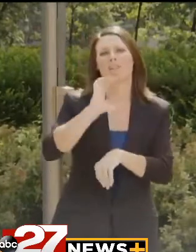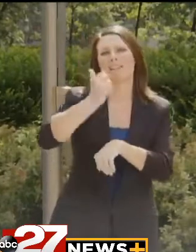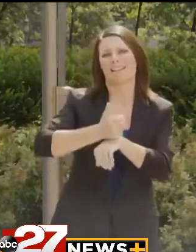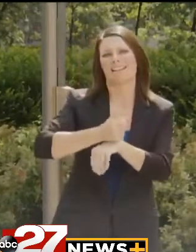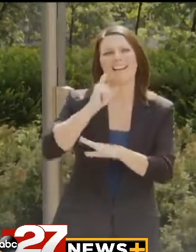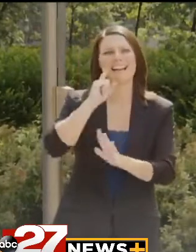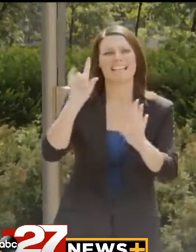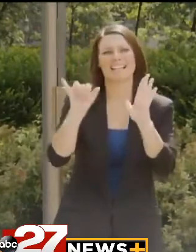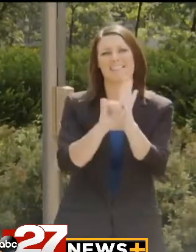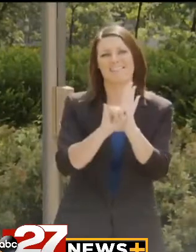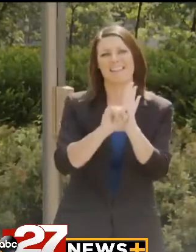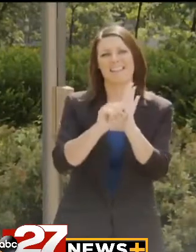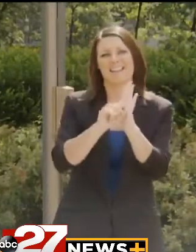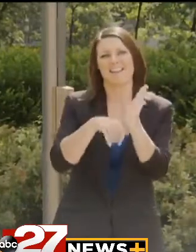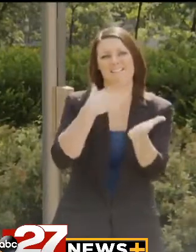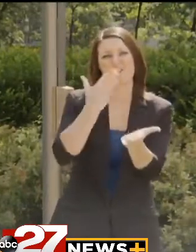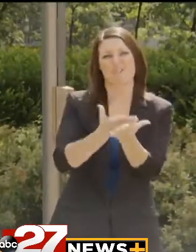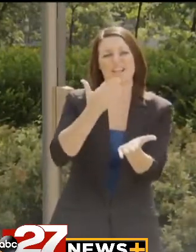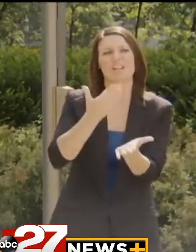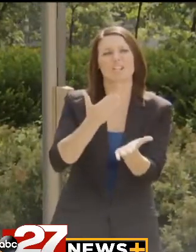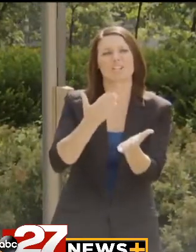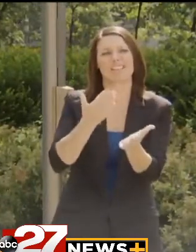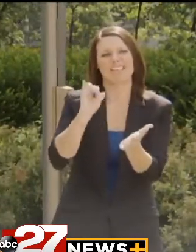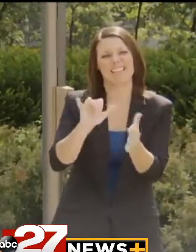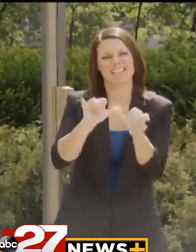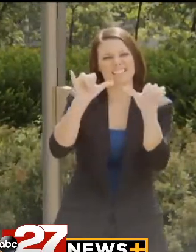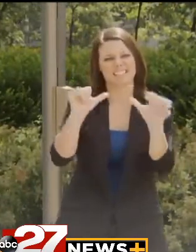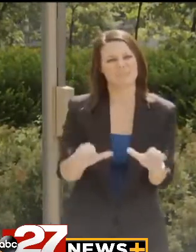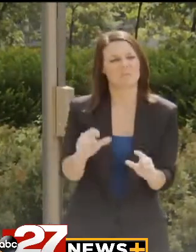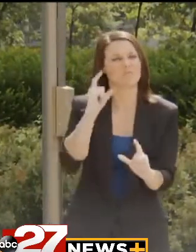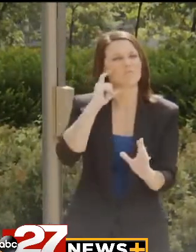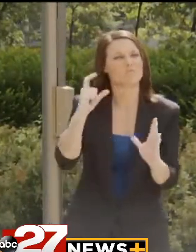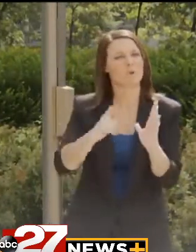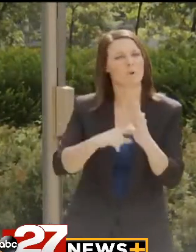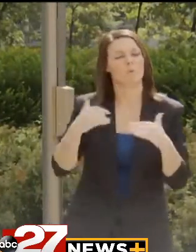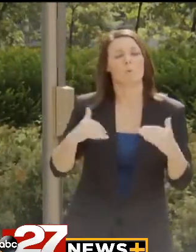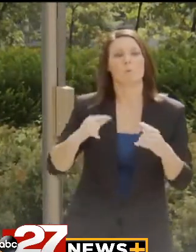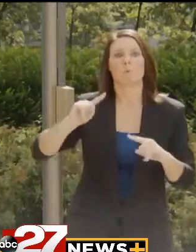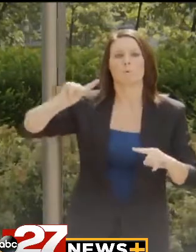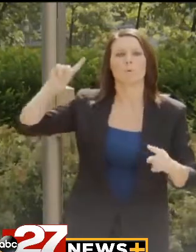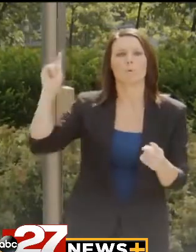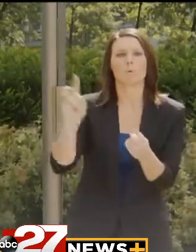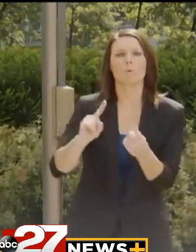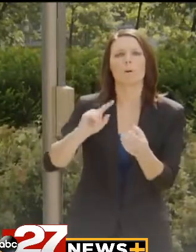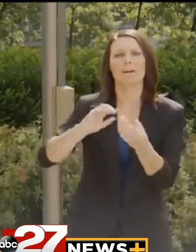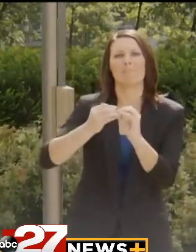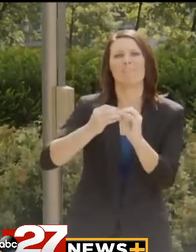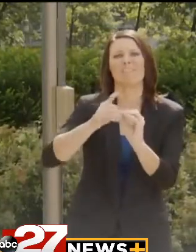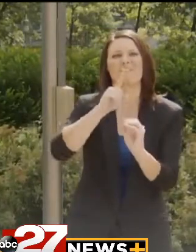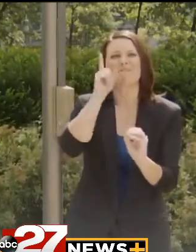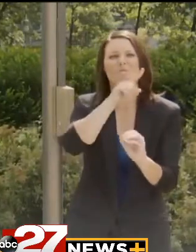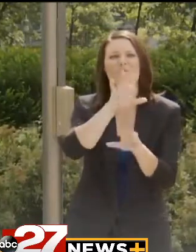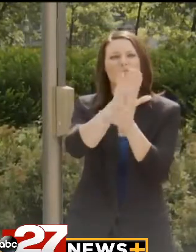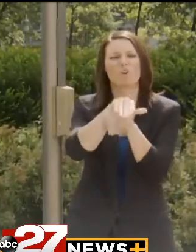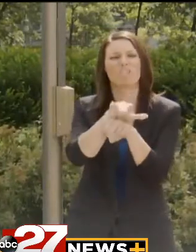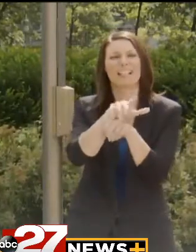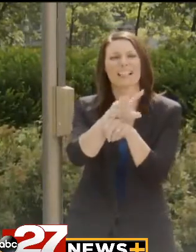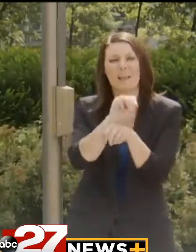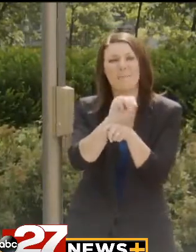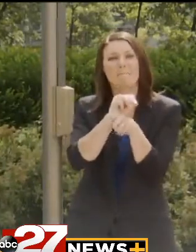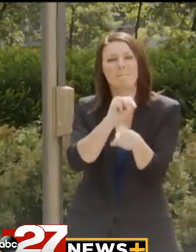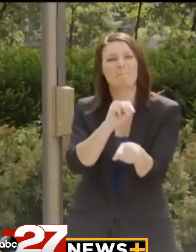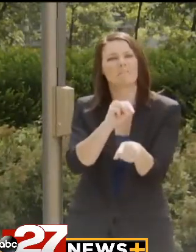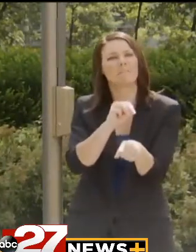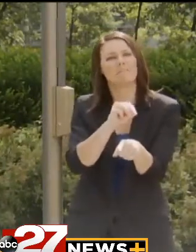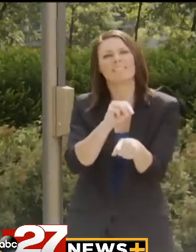identity verification protocols within that system, we noticed a significant drop in fraudulent claims in that system. So,